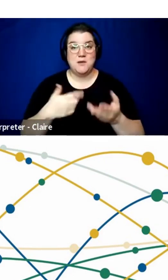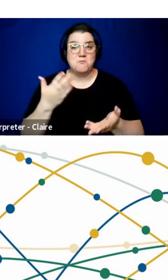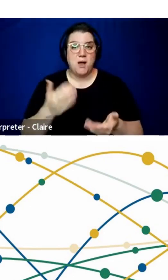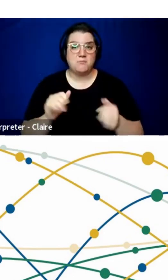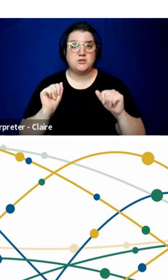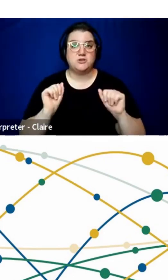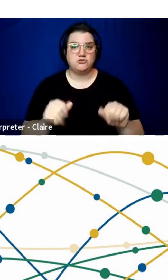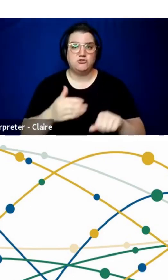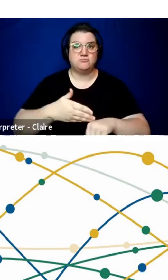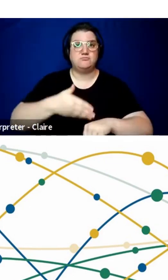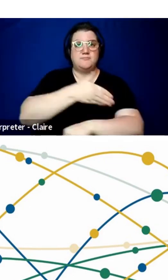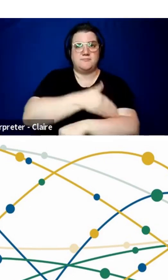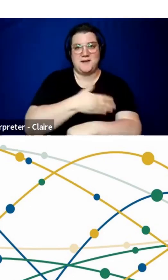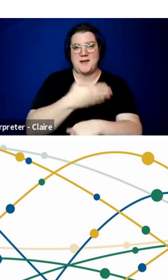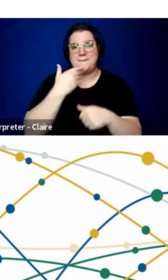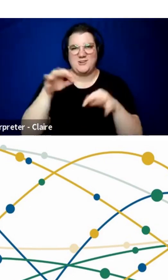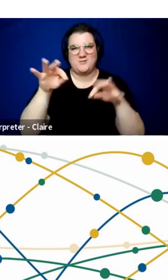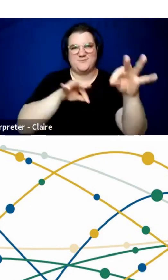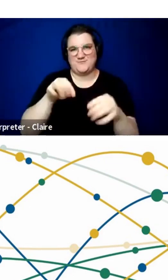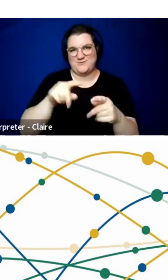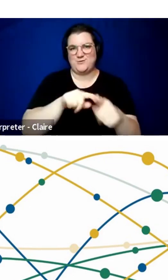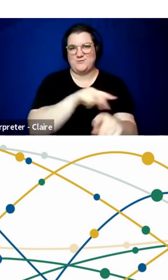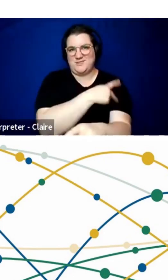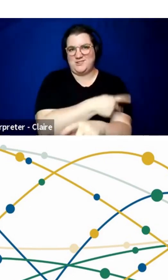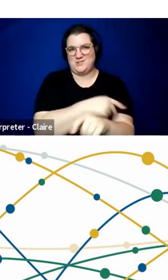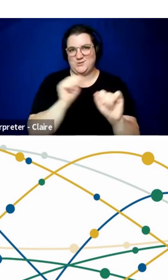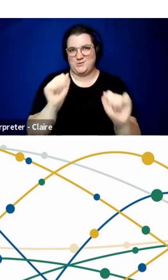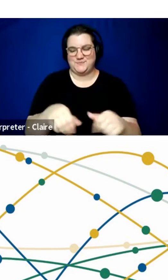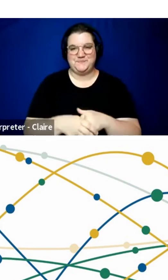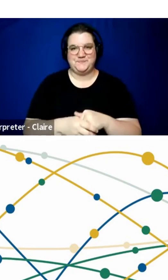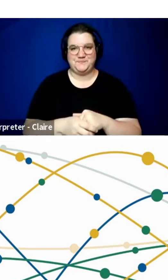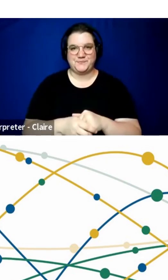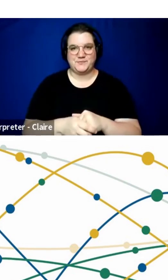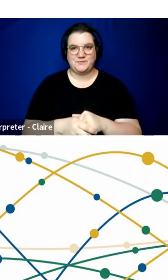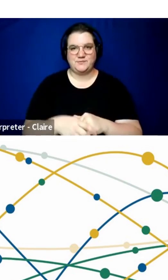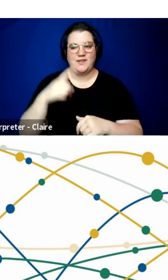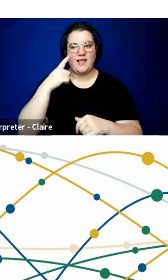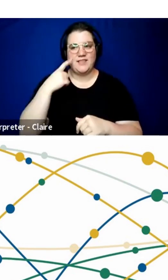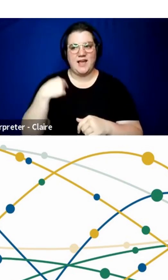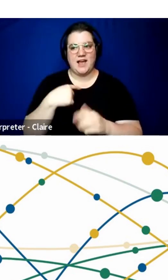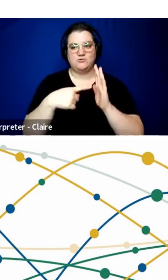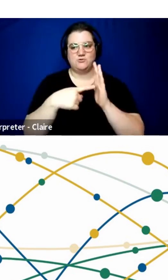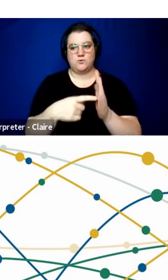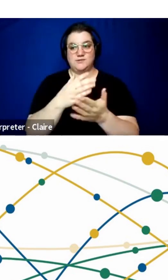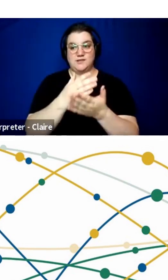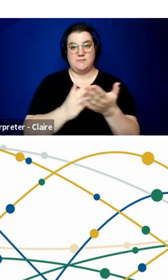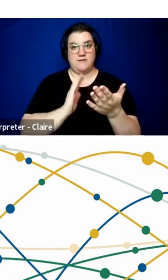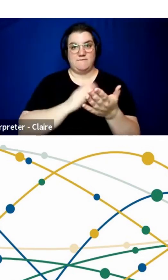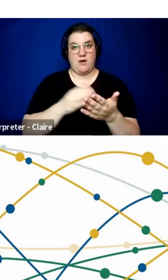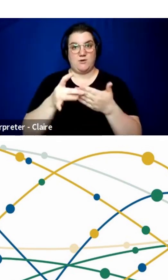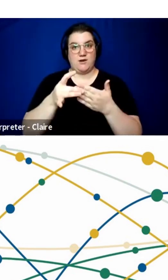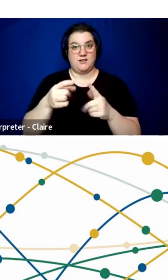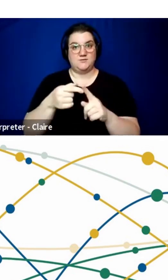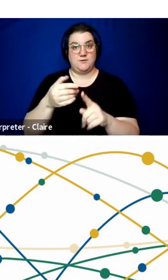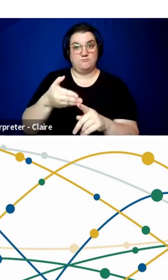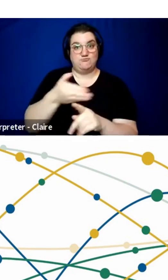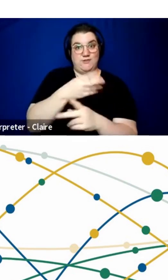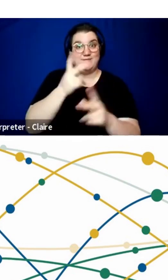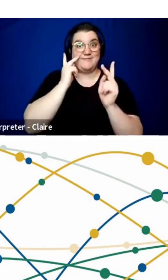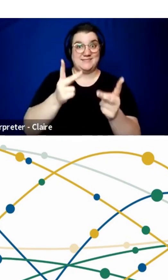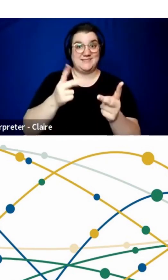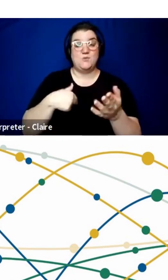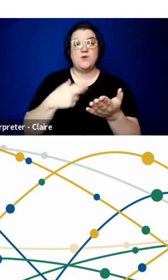even better job of explaining that to patients. And I think I showed some of our pre-visit guides that we've used. Some of them, as